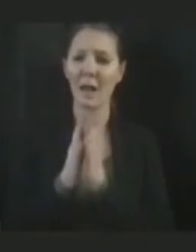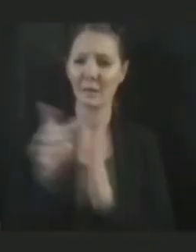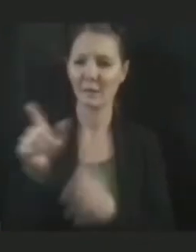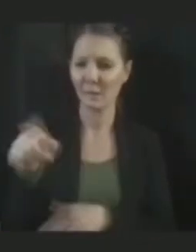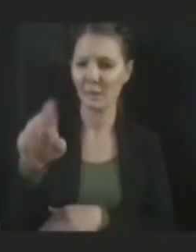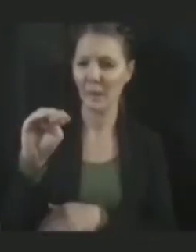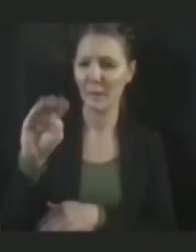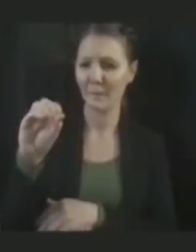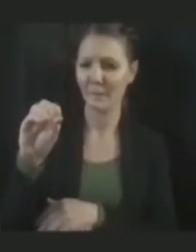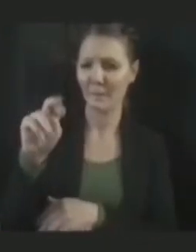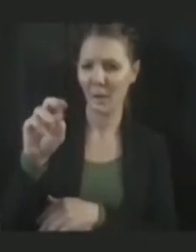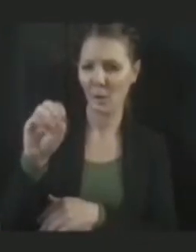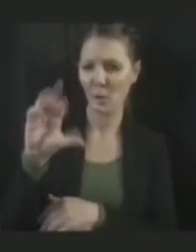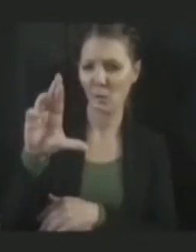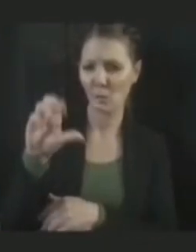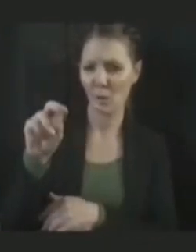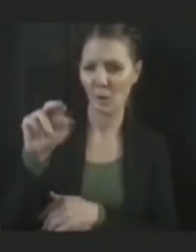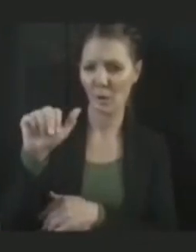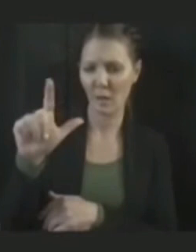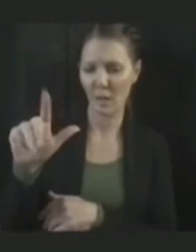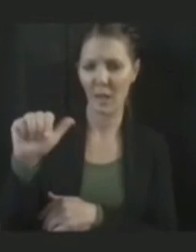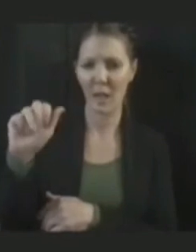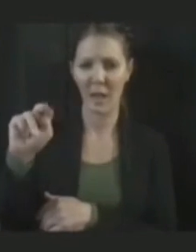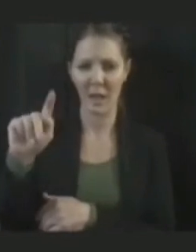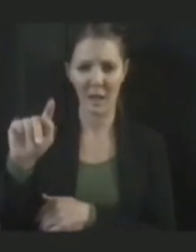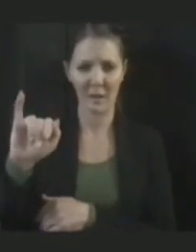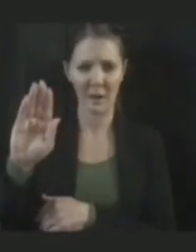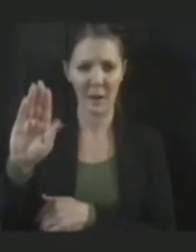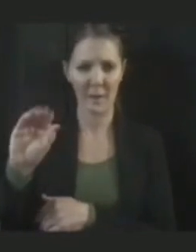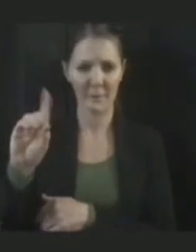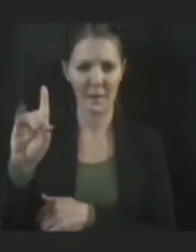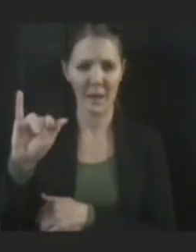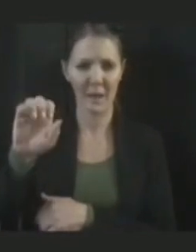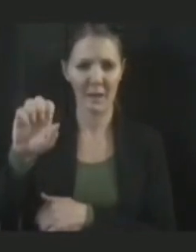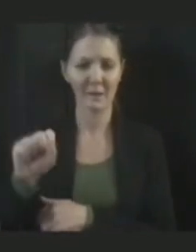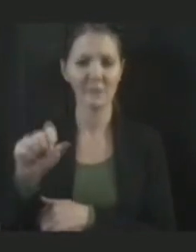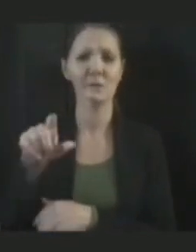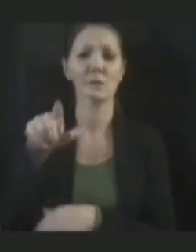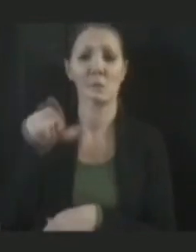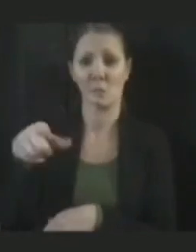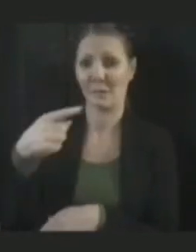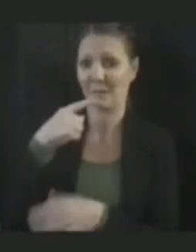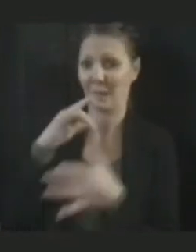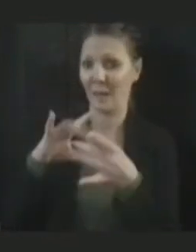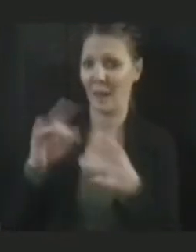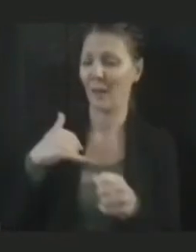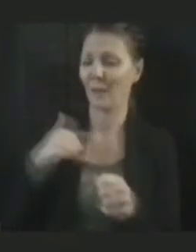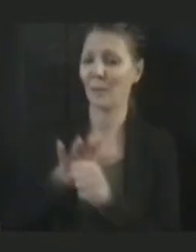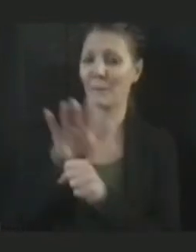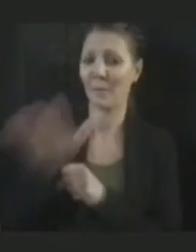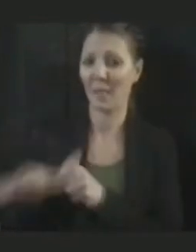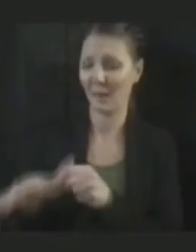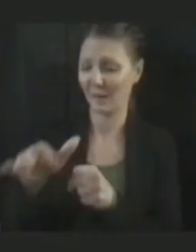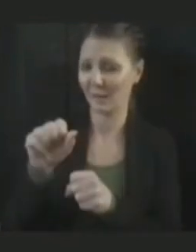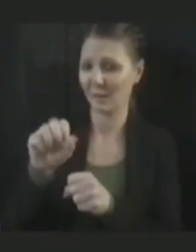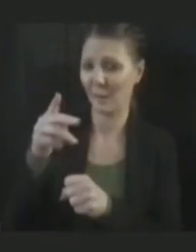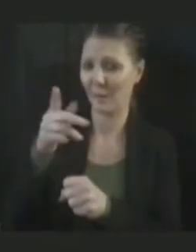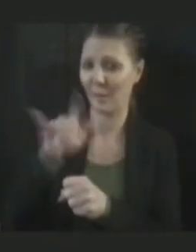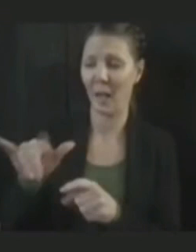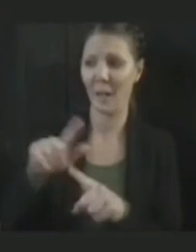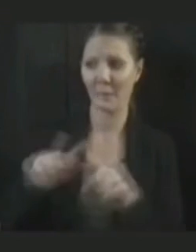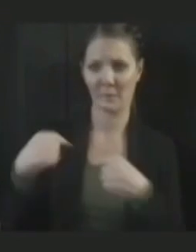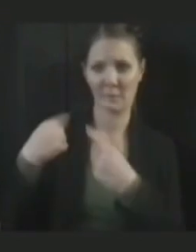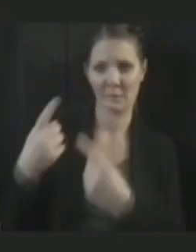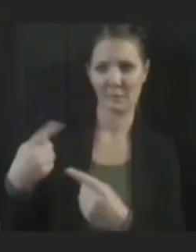antibodies. And you said that there was plenty of a supply. And then I have been getting emails from people saying